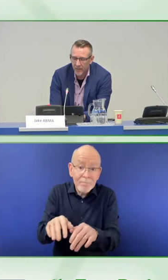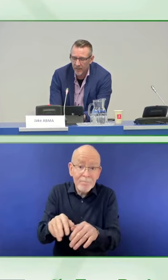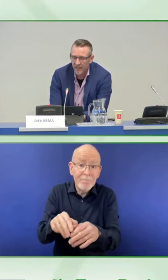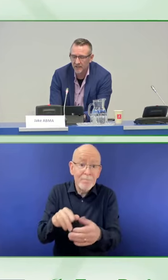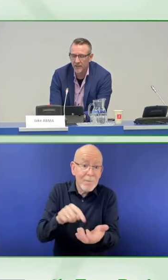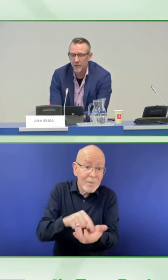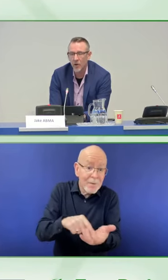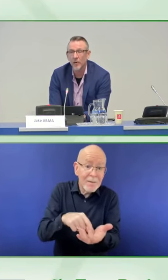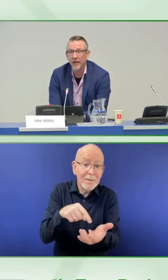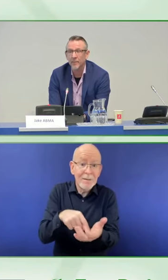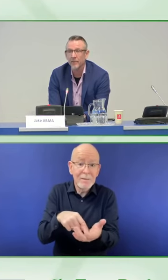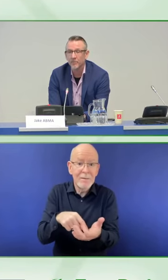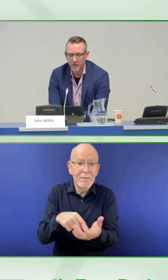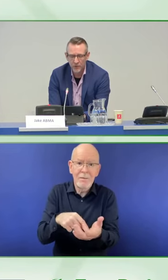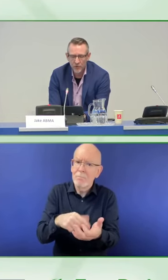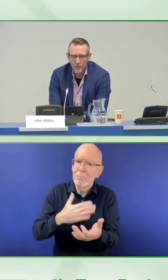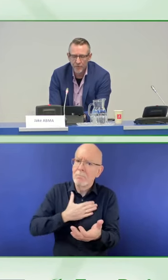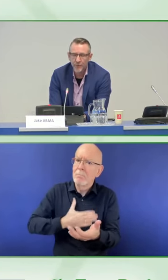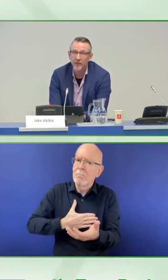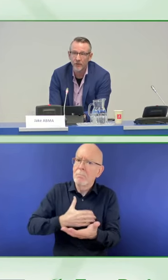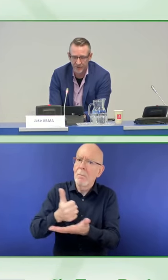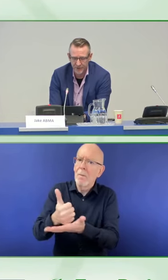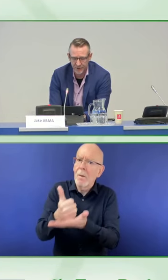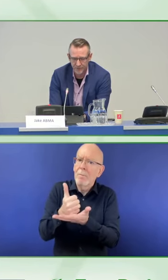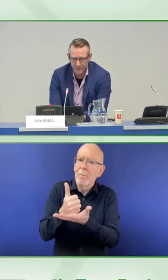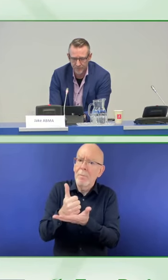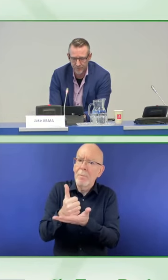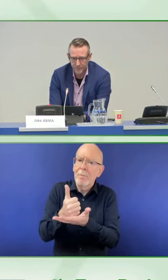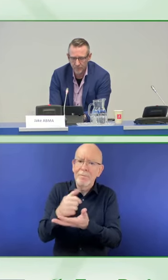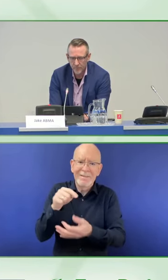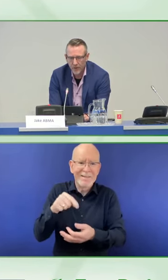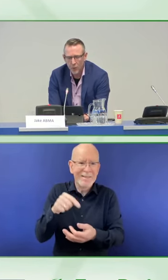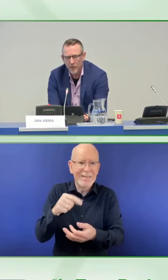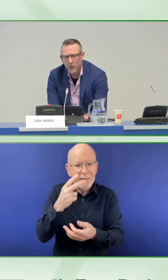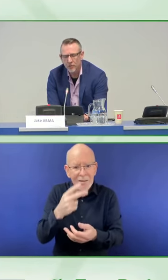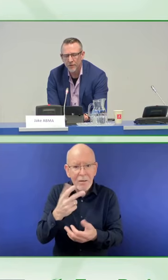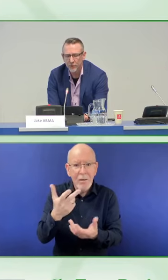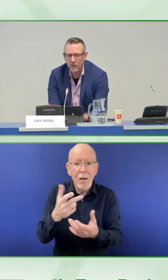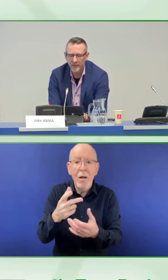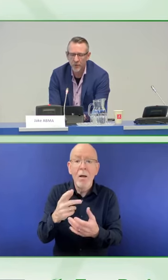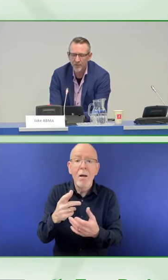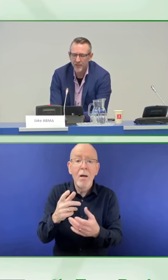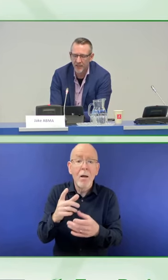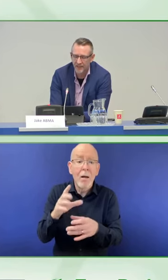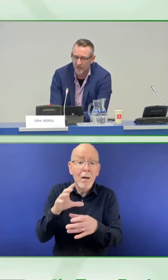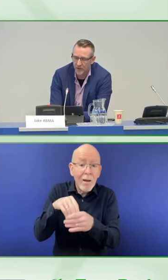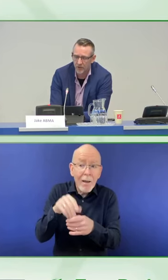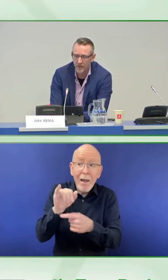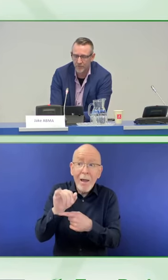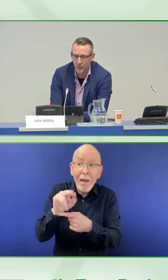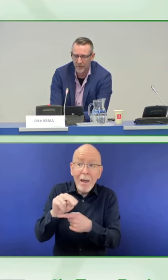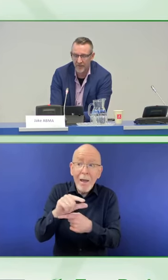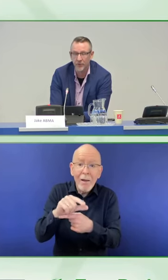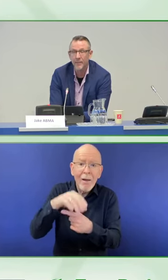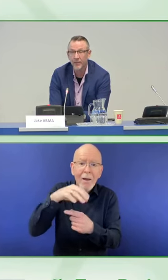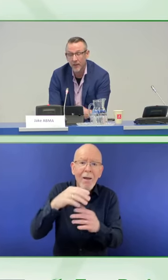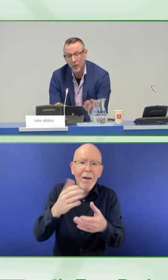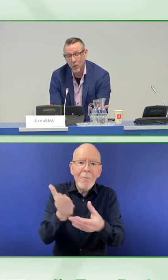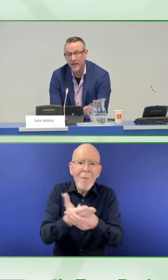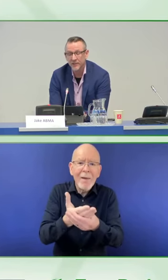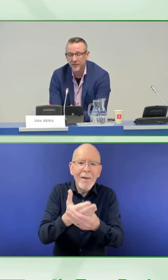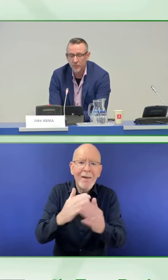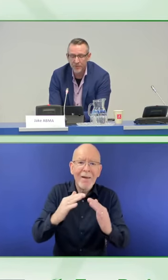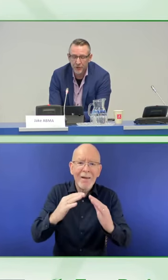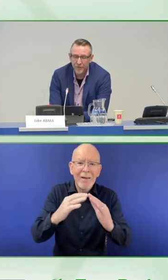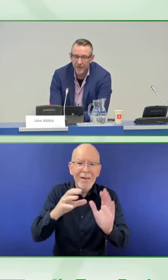in, installing the mobile app, to confirming orders. We also offer contact options like direct calling from within your app,